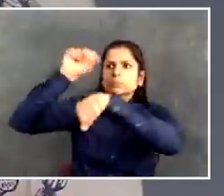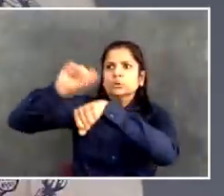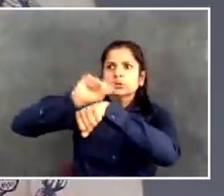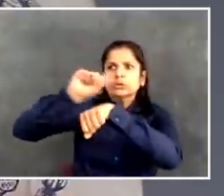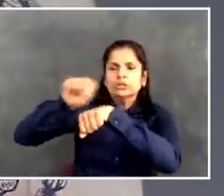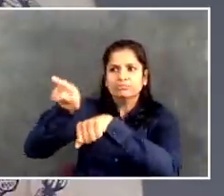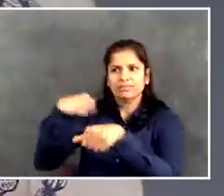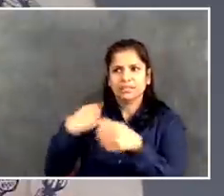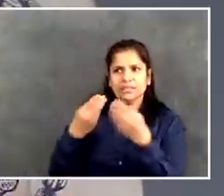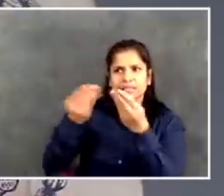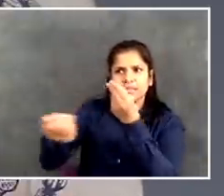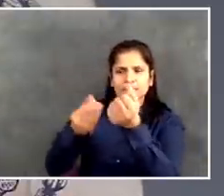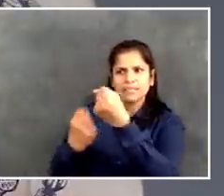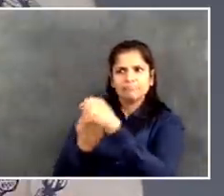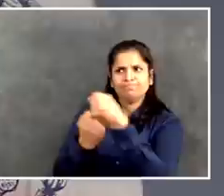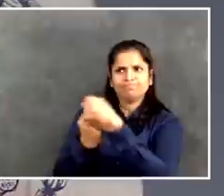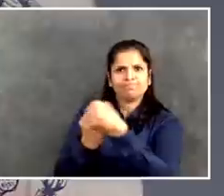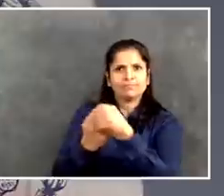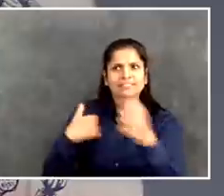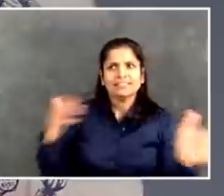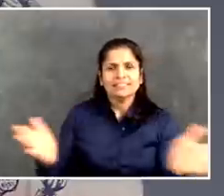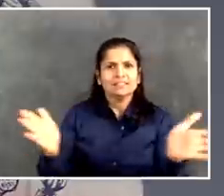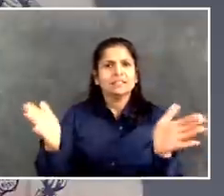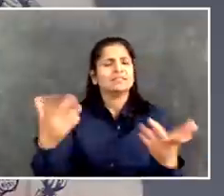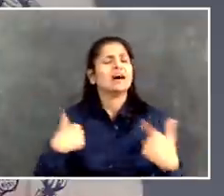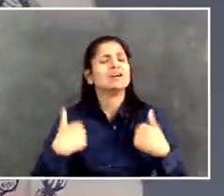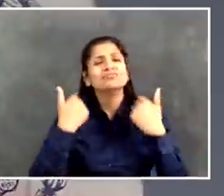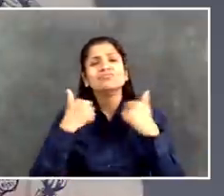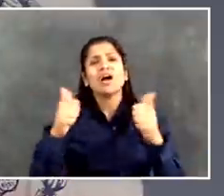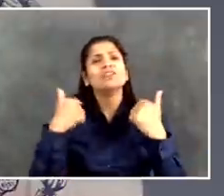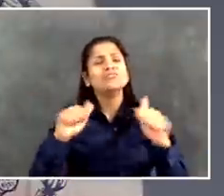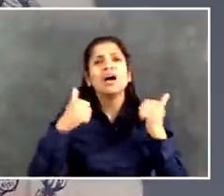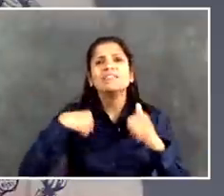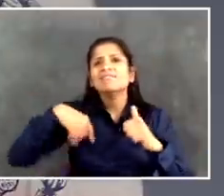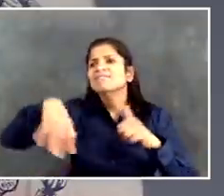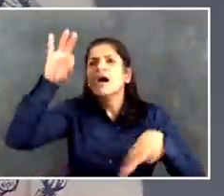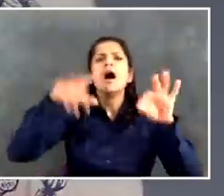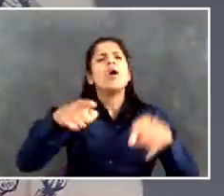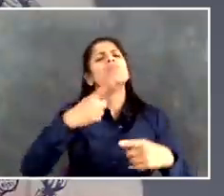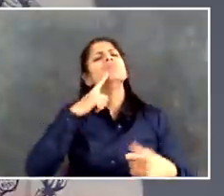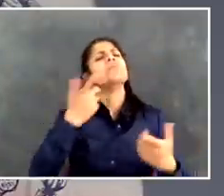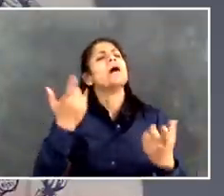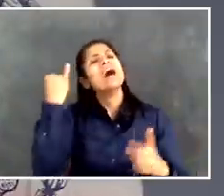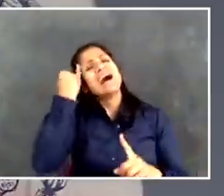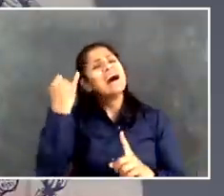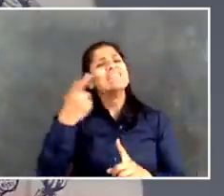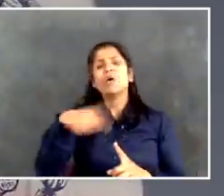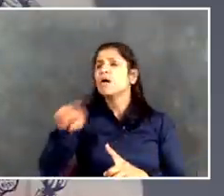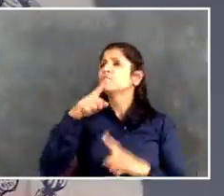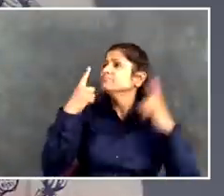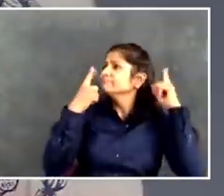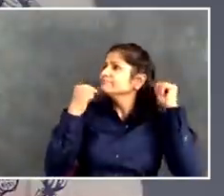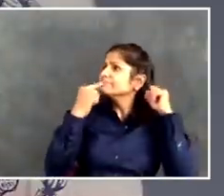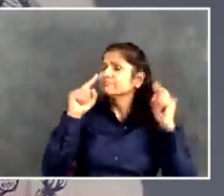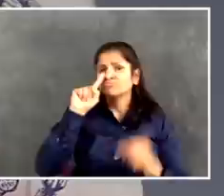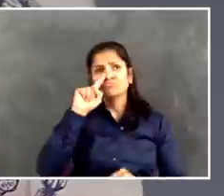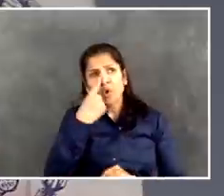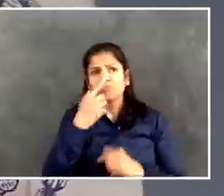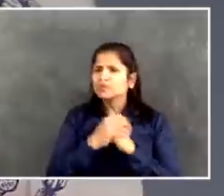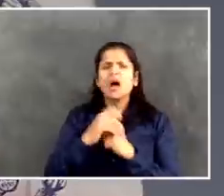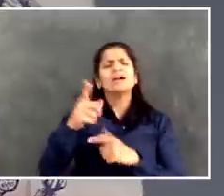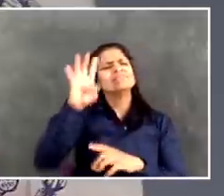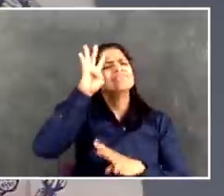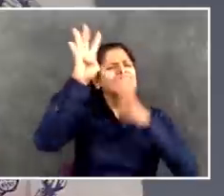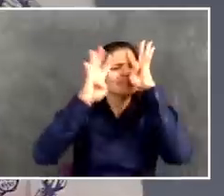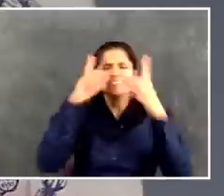we're very, very open to that discussion. Just not at this point clear what that's going to look like. It's going to take time to figure out